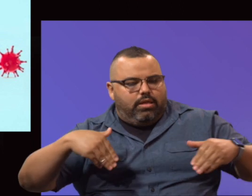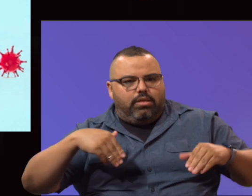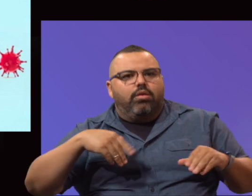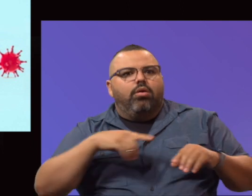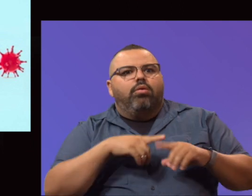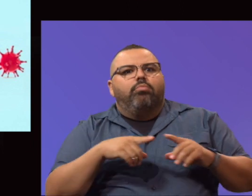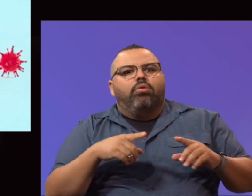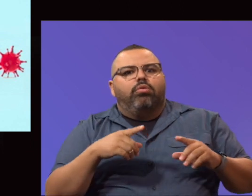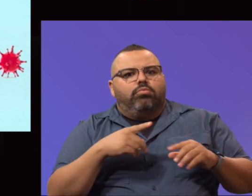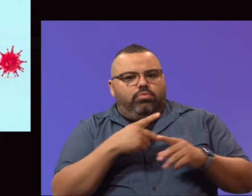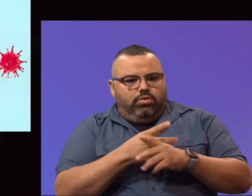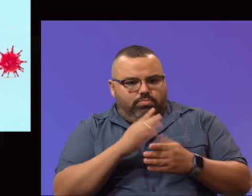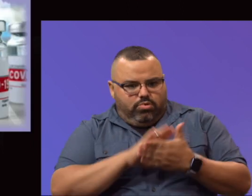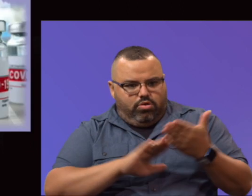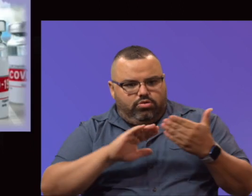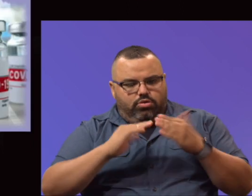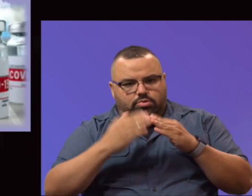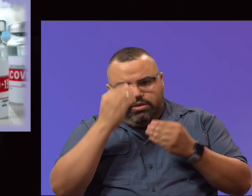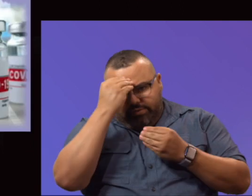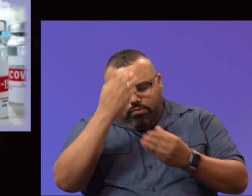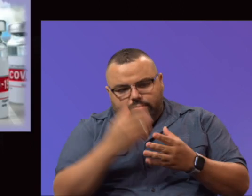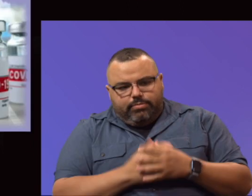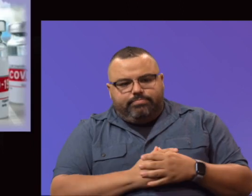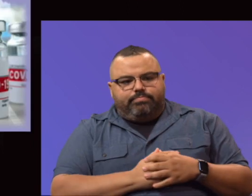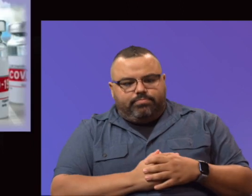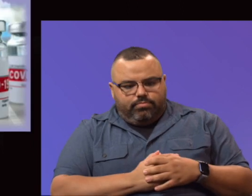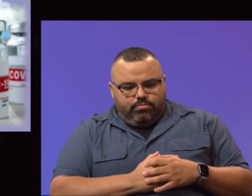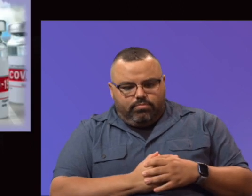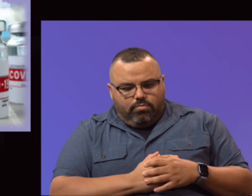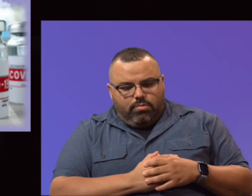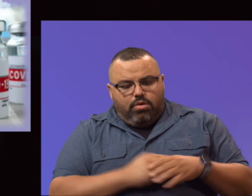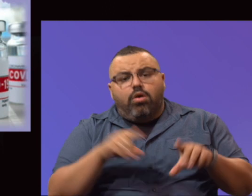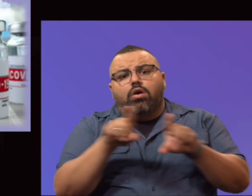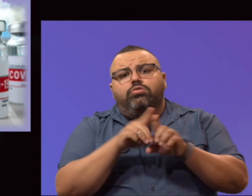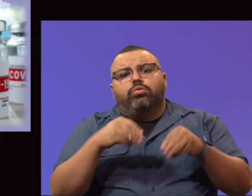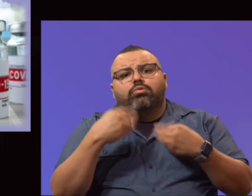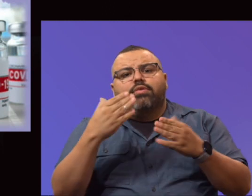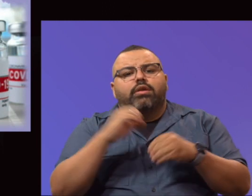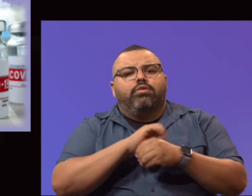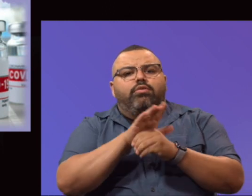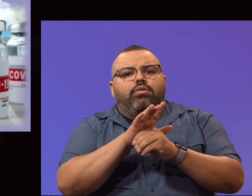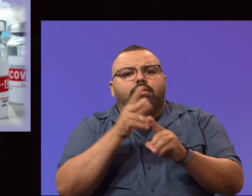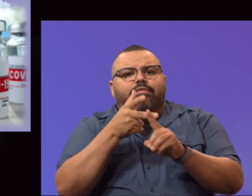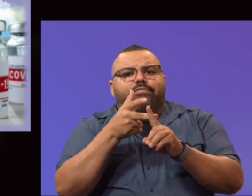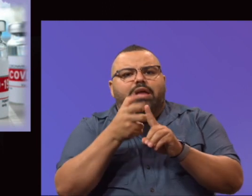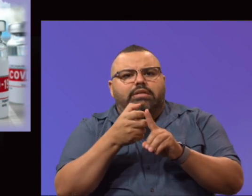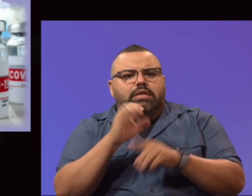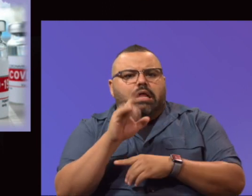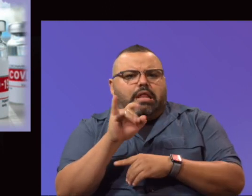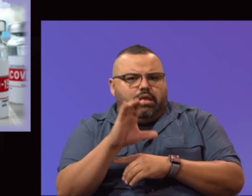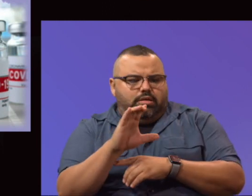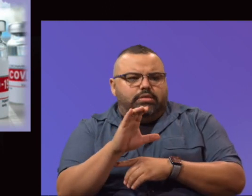We'll keep the college community informed of that. We also provided a COVID-19 vaccine clinic.